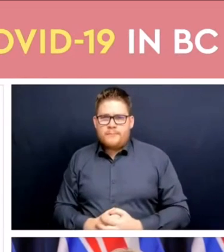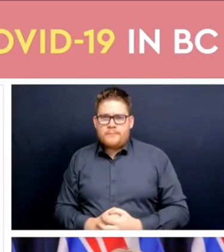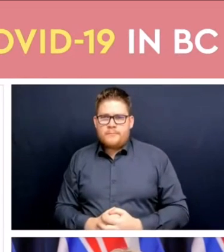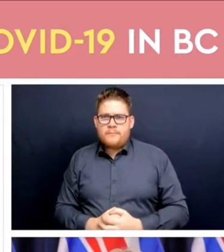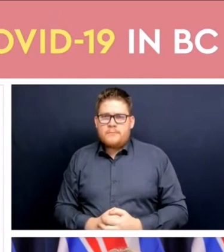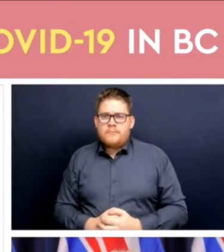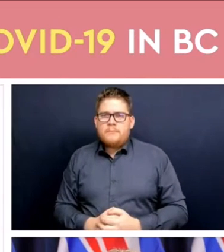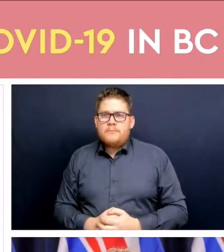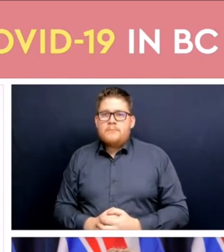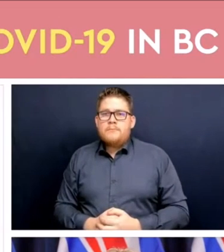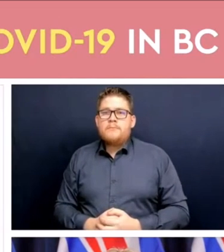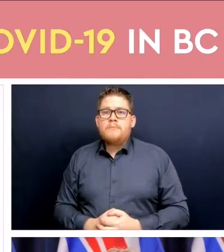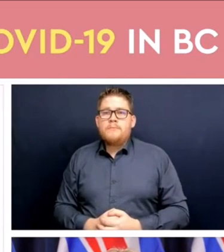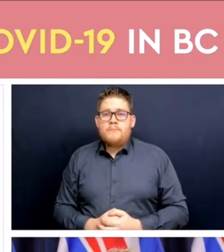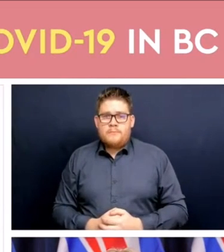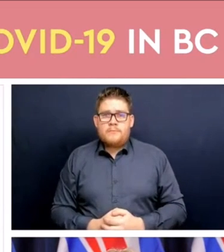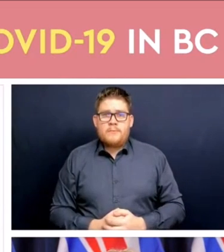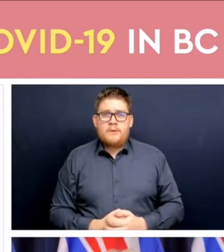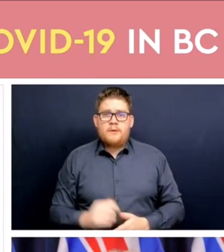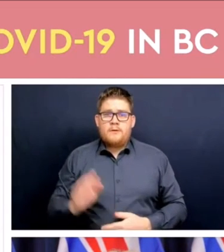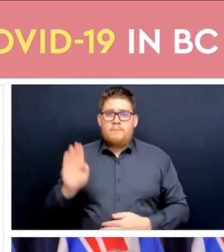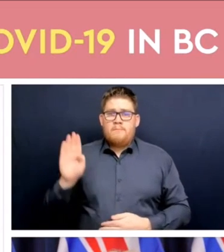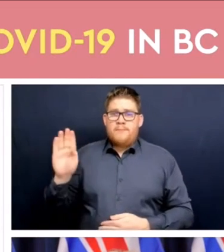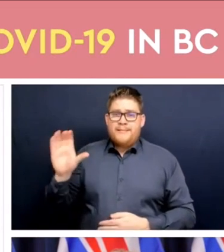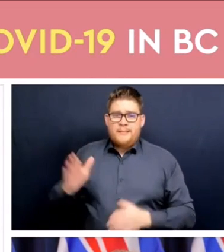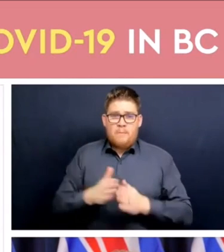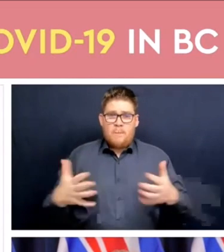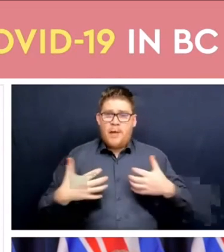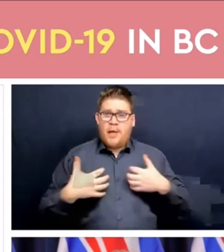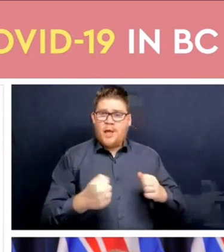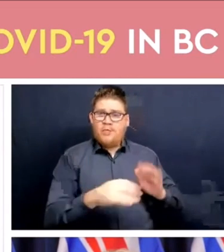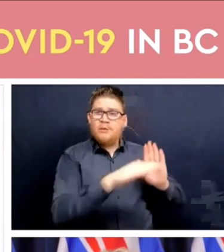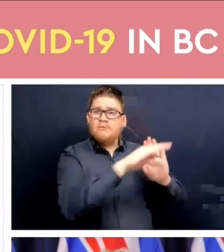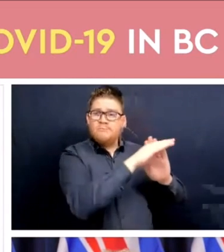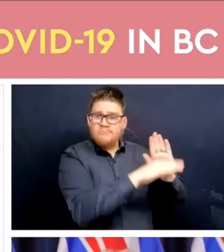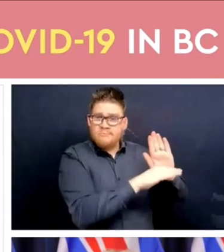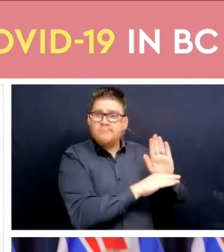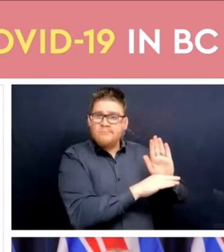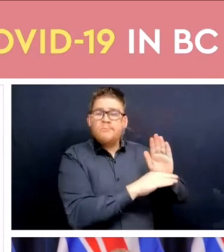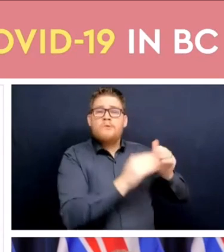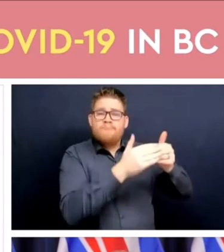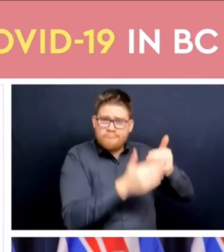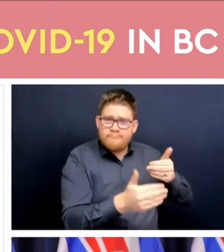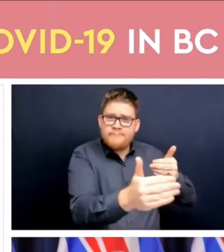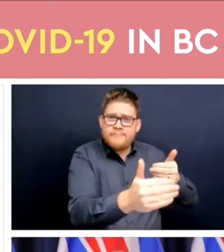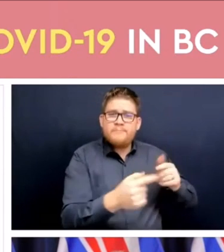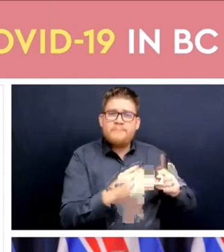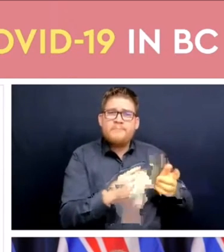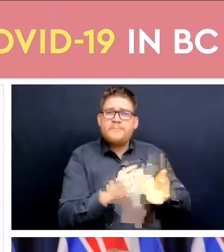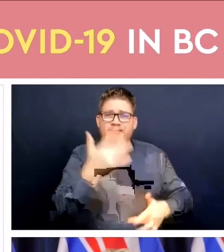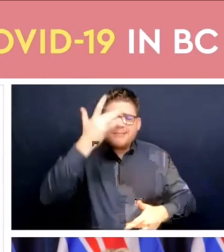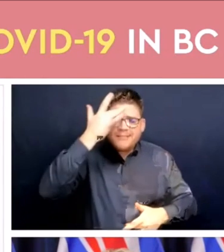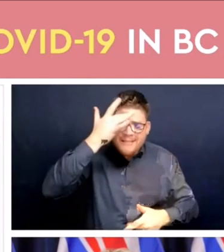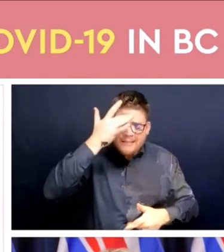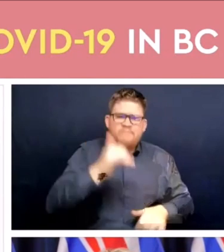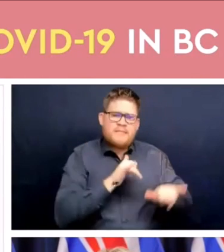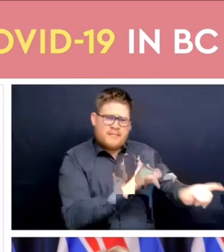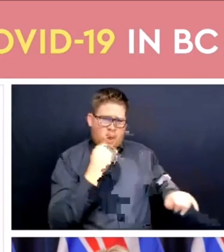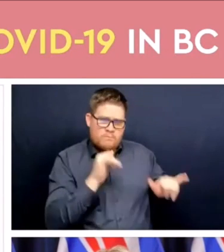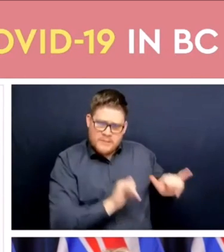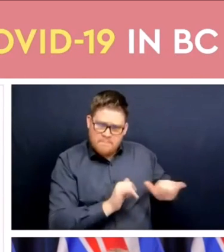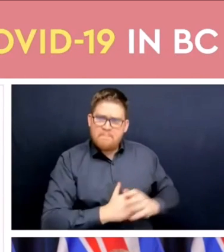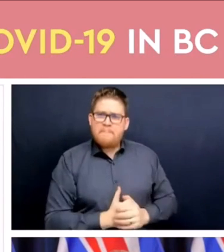we've learned how important it is to stay home when we're sick to wear masks on those occasions when we're around people indoors